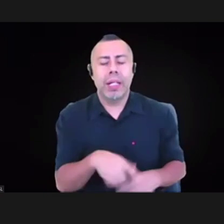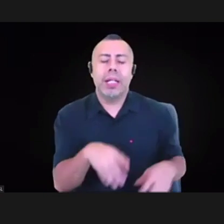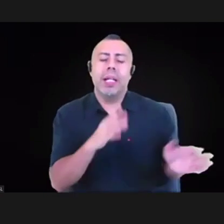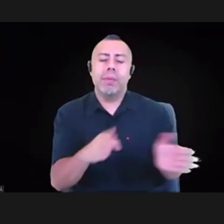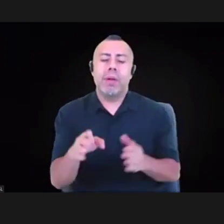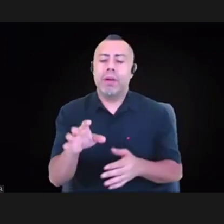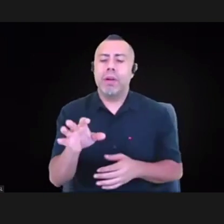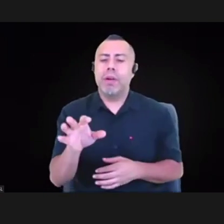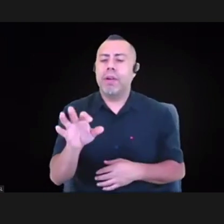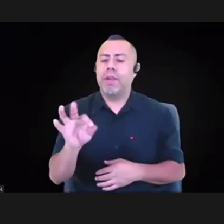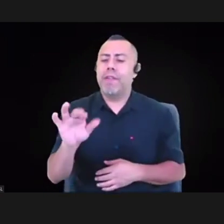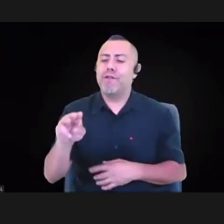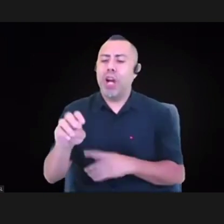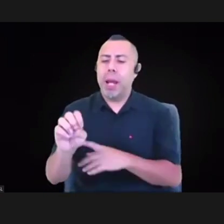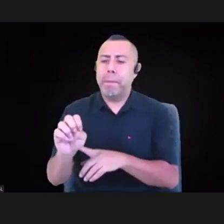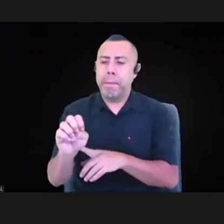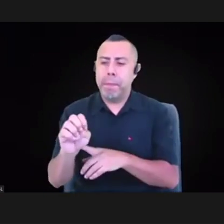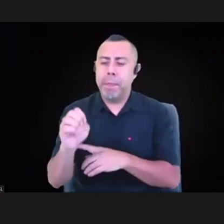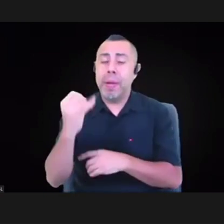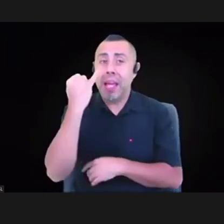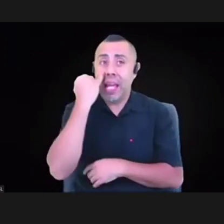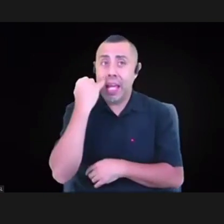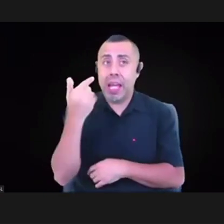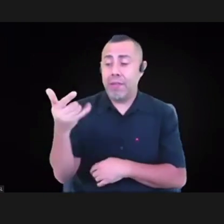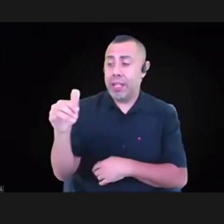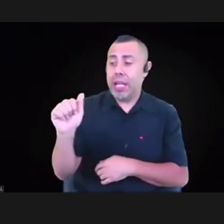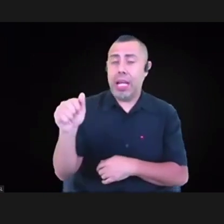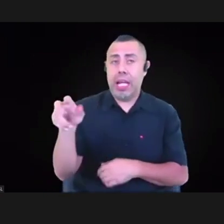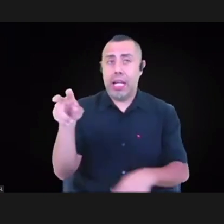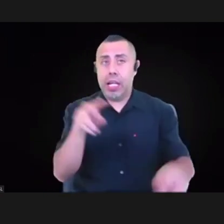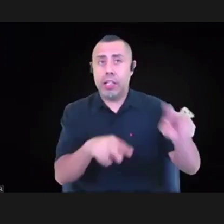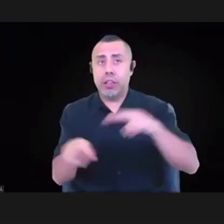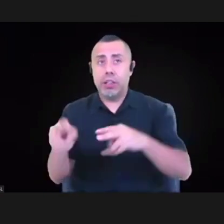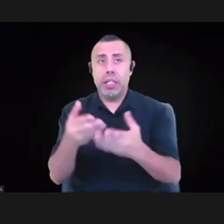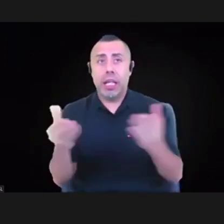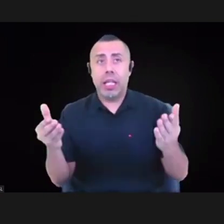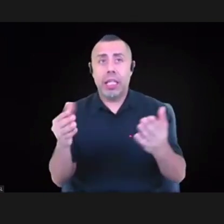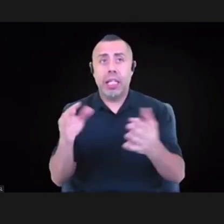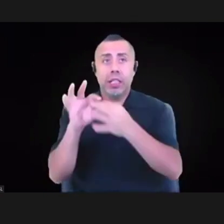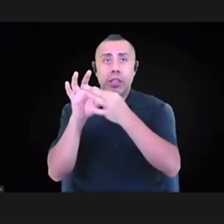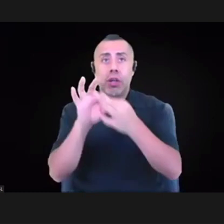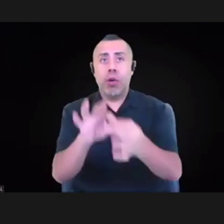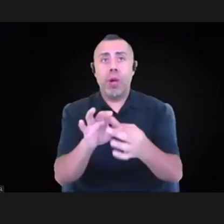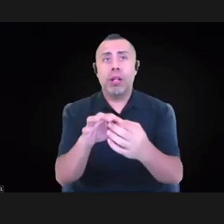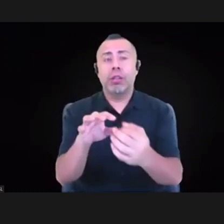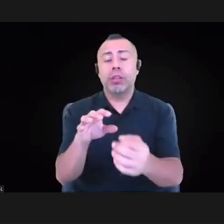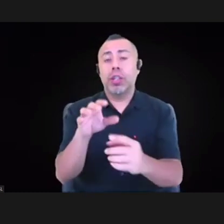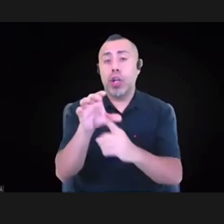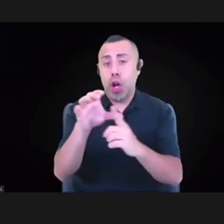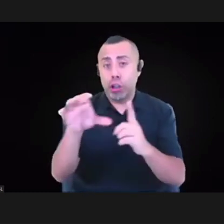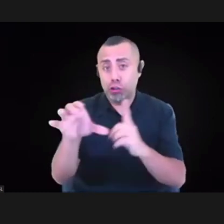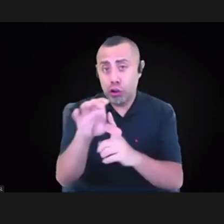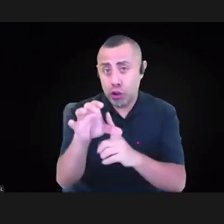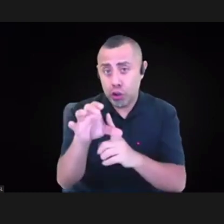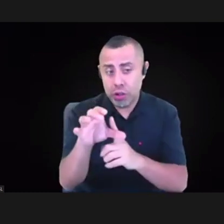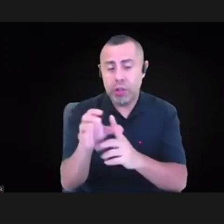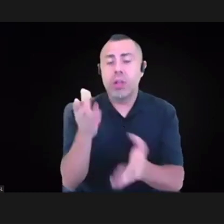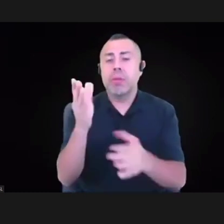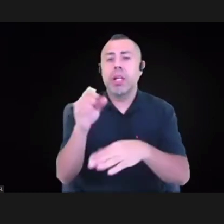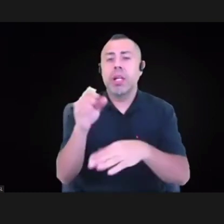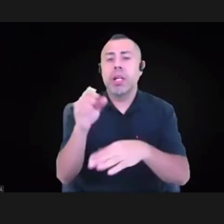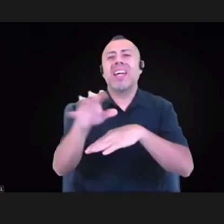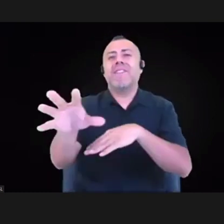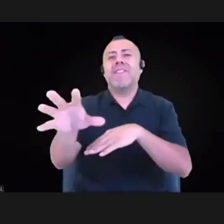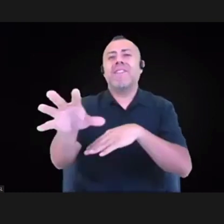reparatory frames around culture, that could really be its location. And then they might influence a bunch of other systems. I,